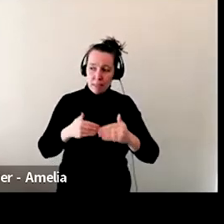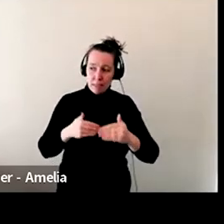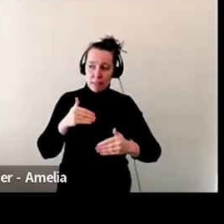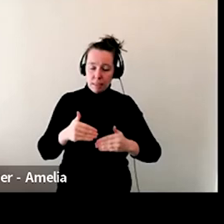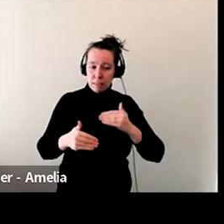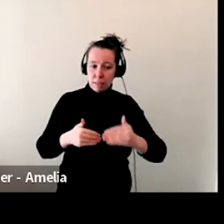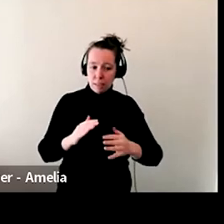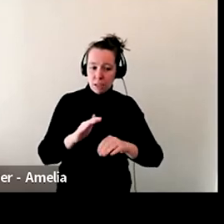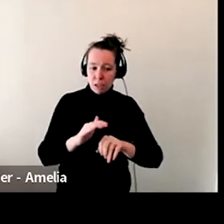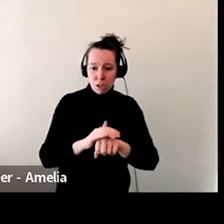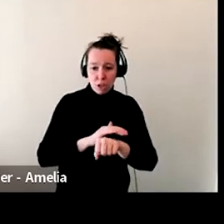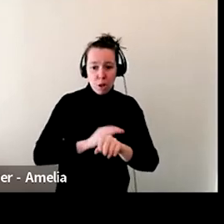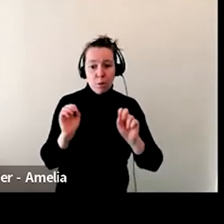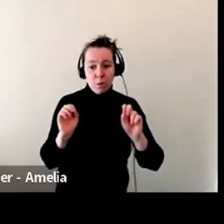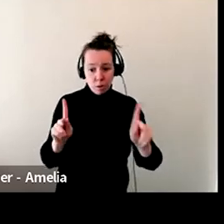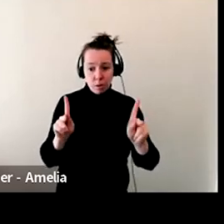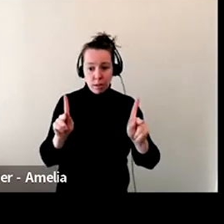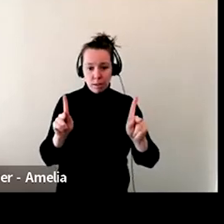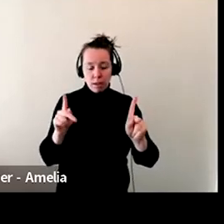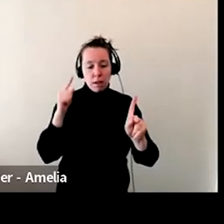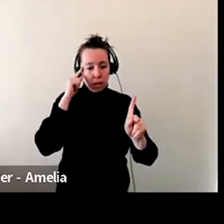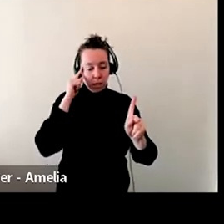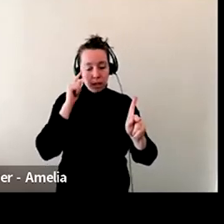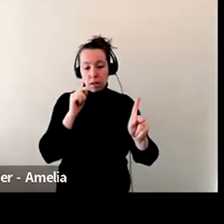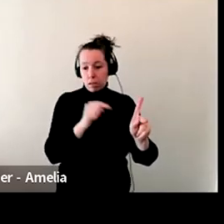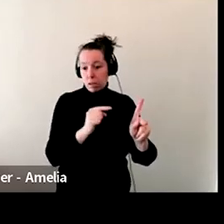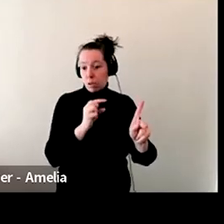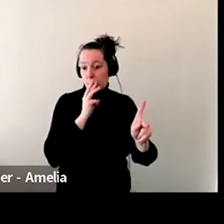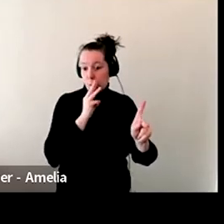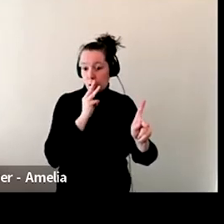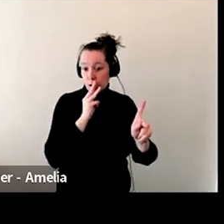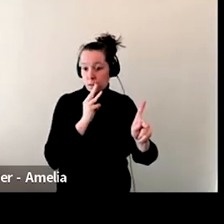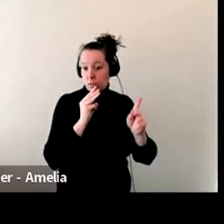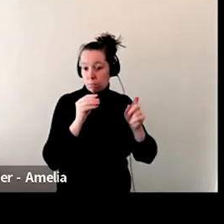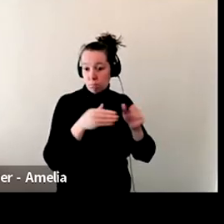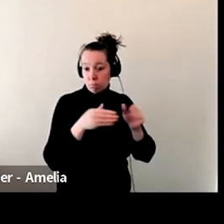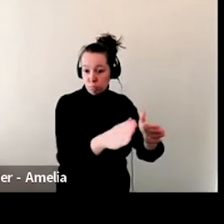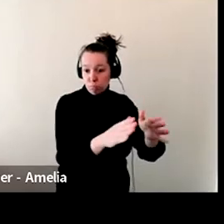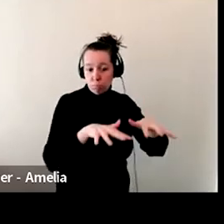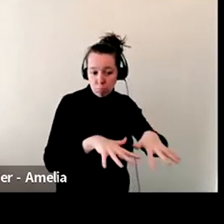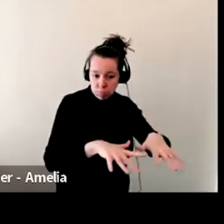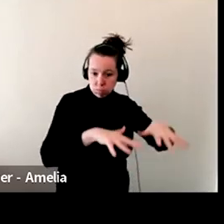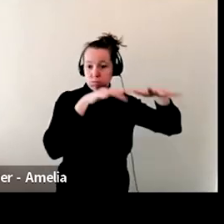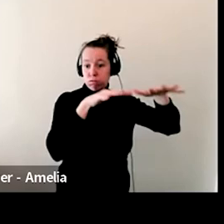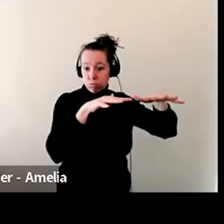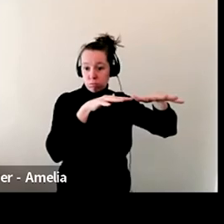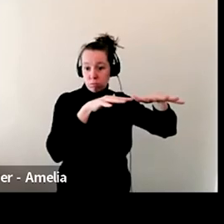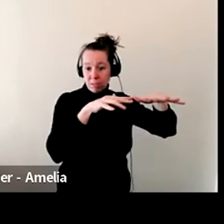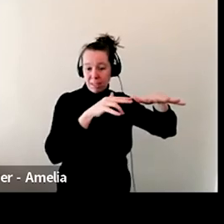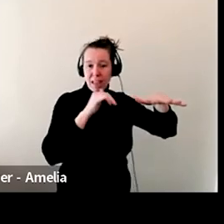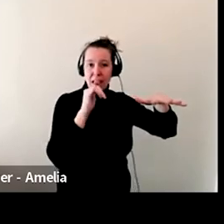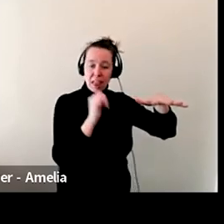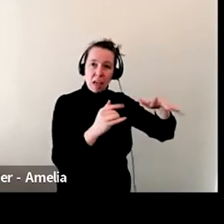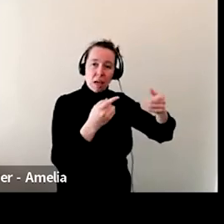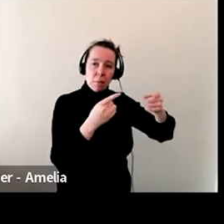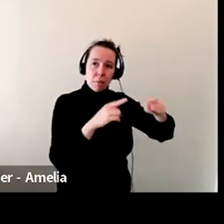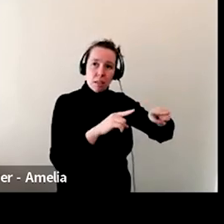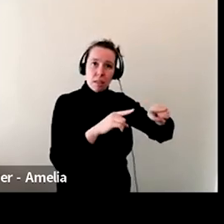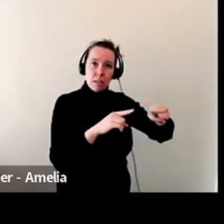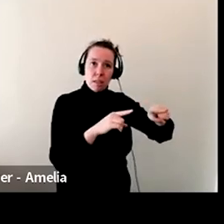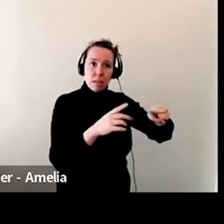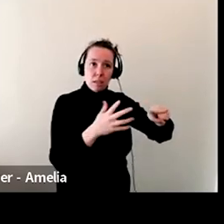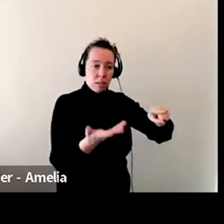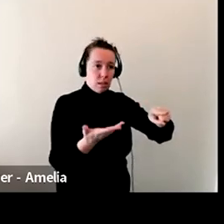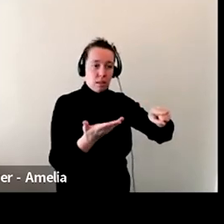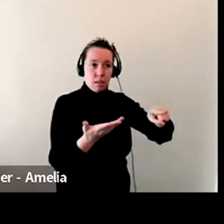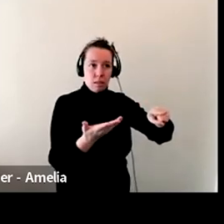problem I had was the atmospheric river. Like I opened December 1st, I think the river hit, um, British Columbia and knocked out the main road